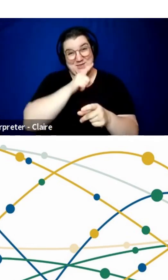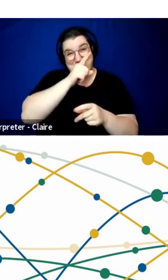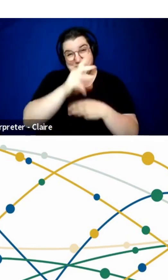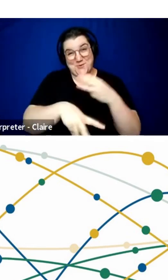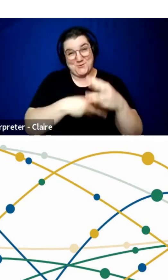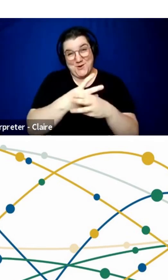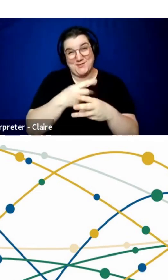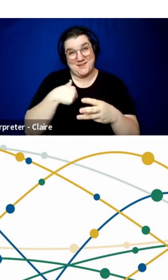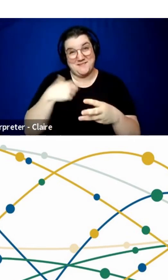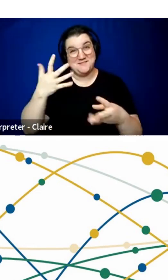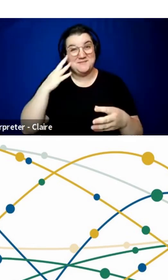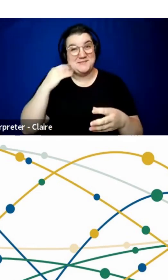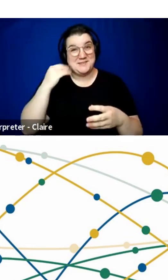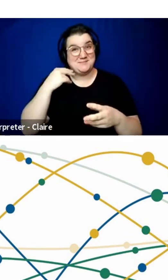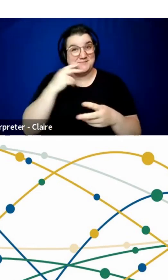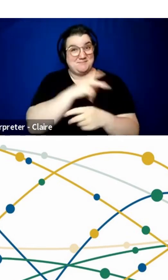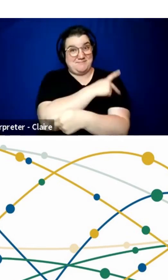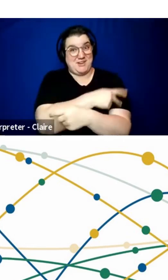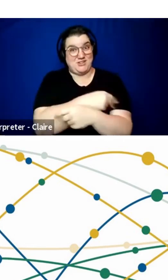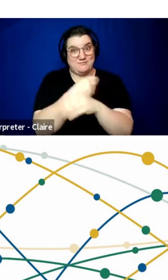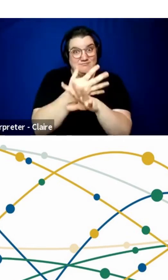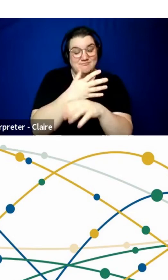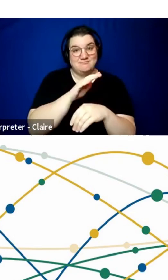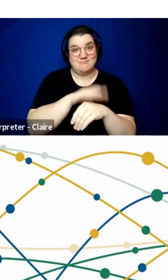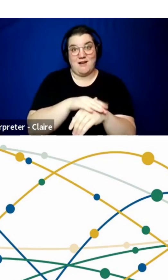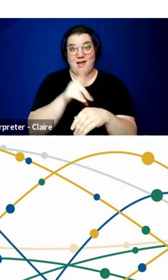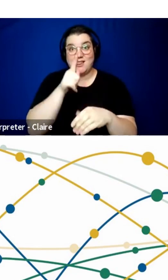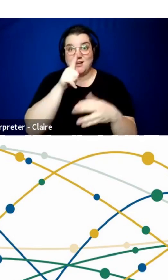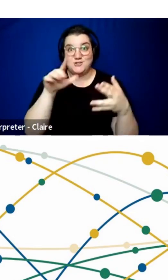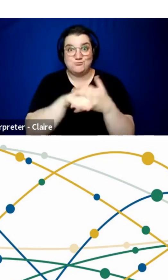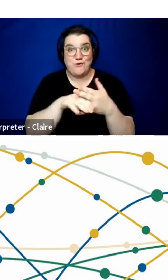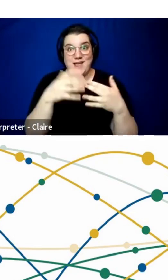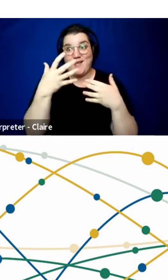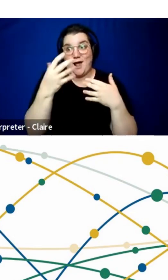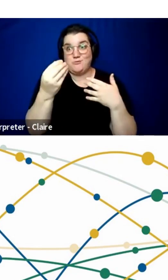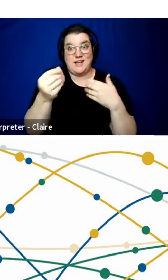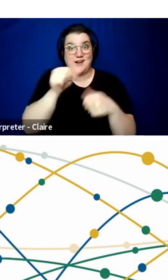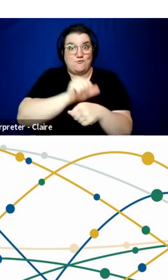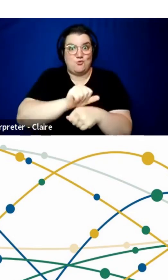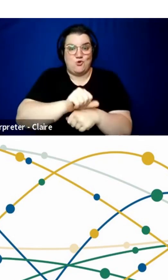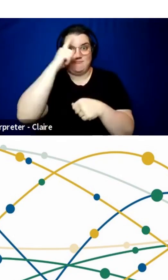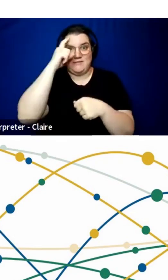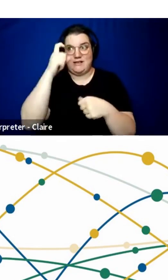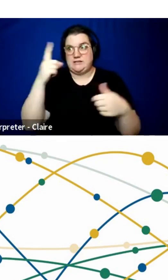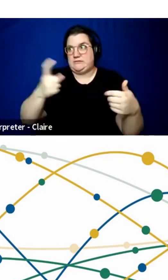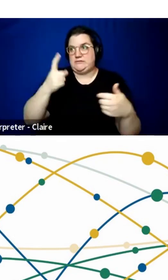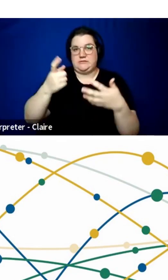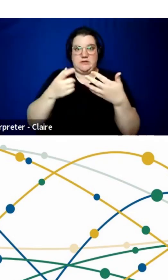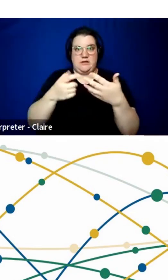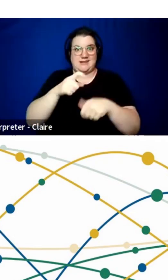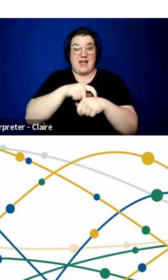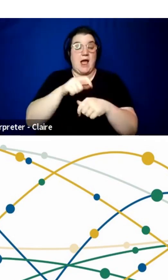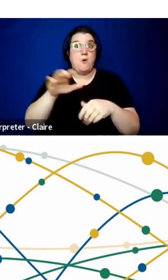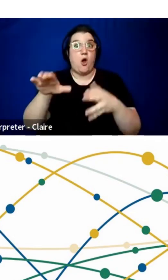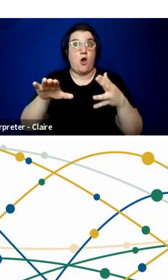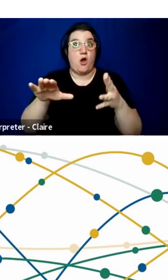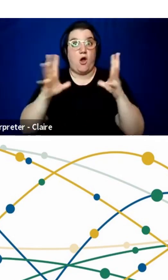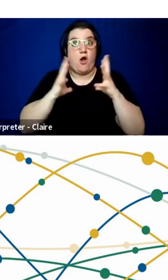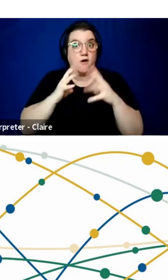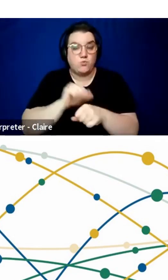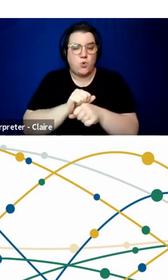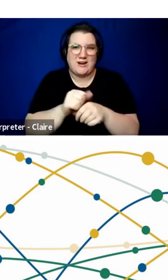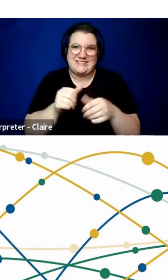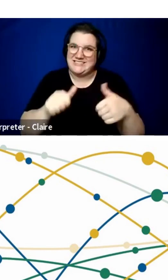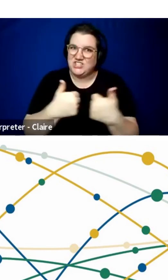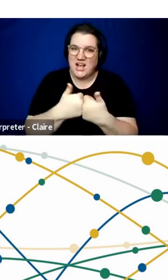patients do the visit, you know, on their lunch break somewhere outside of work because it was challenging to take time off work or they would go